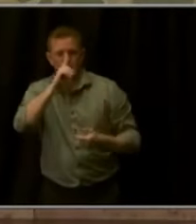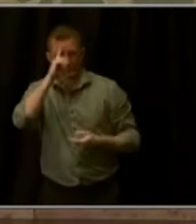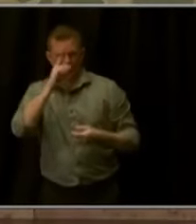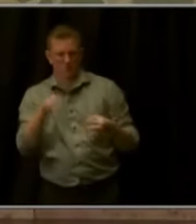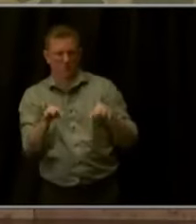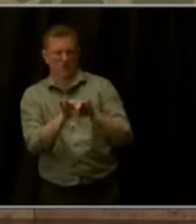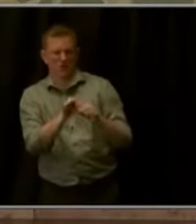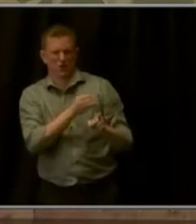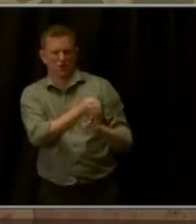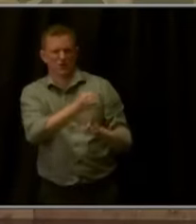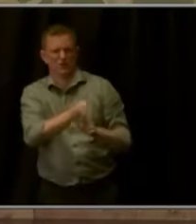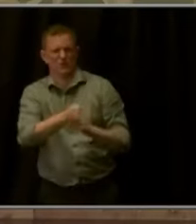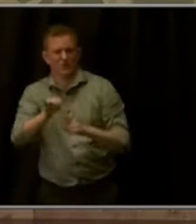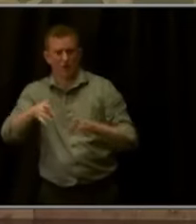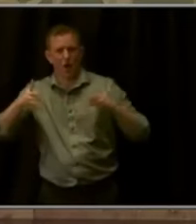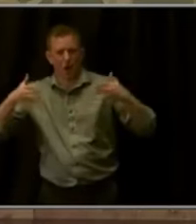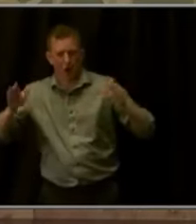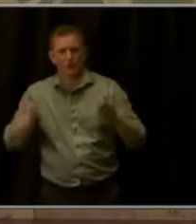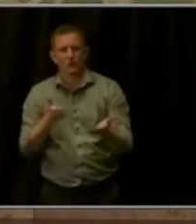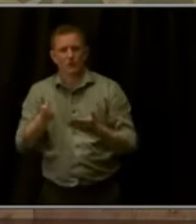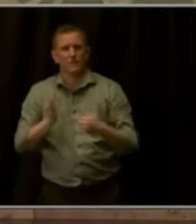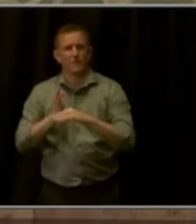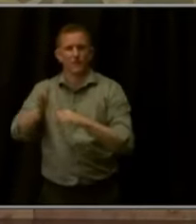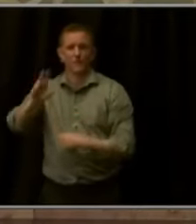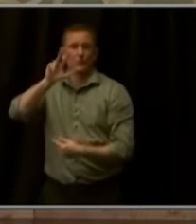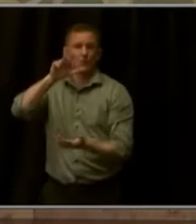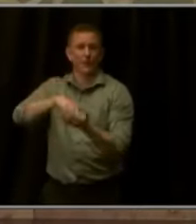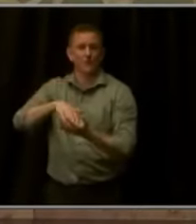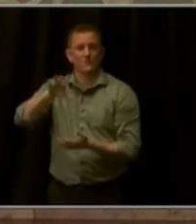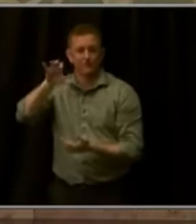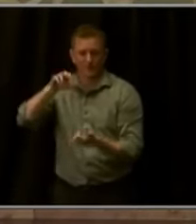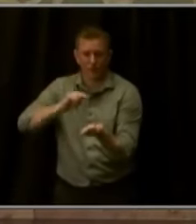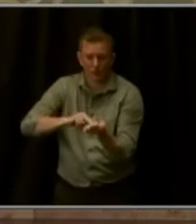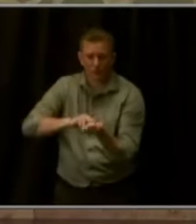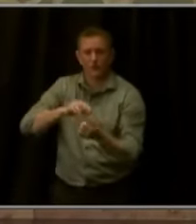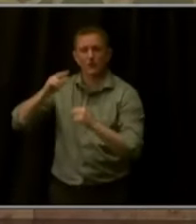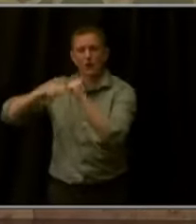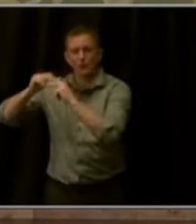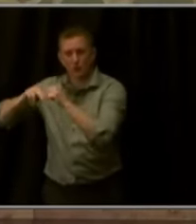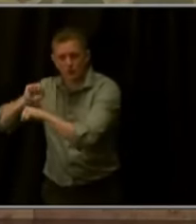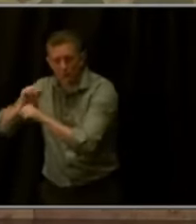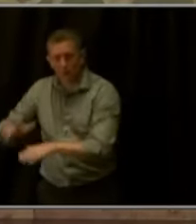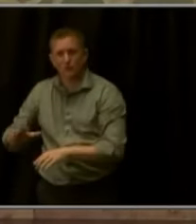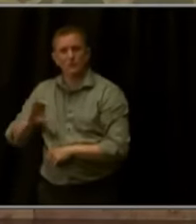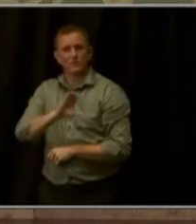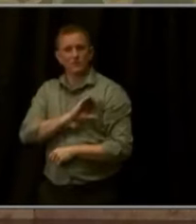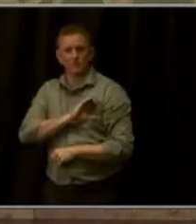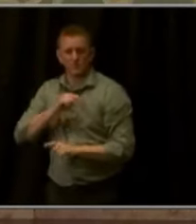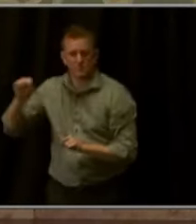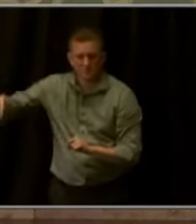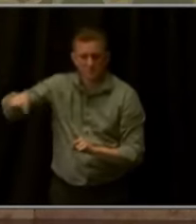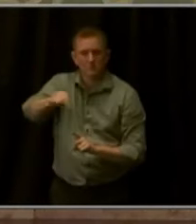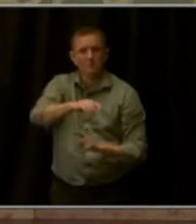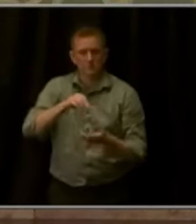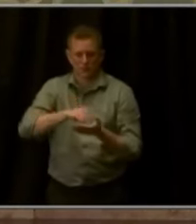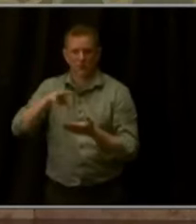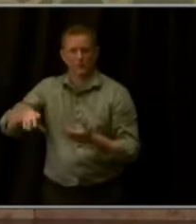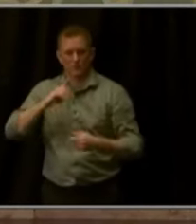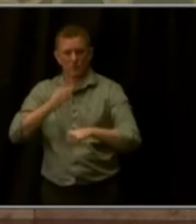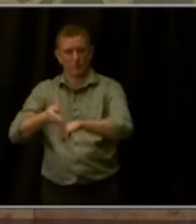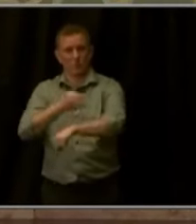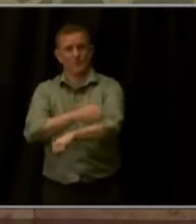3,500 nurses, construction workers, law enforcement individuals to help them enter a career that allows them to succeed